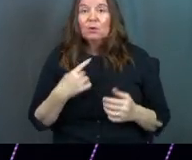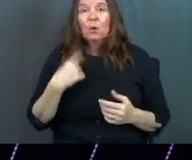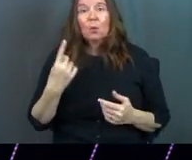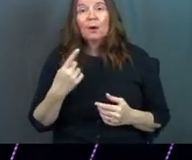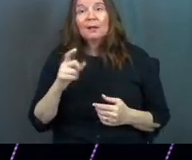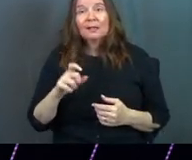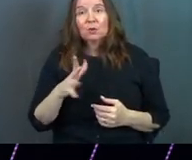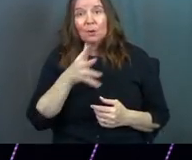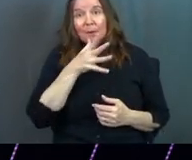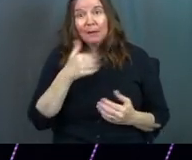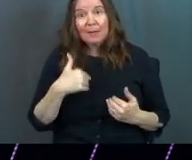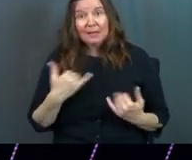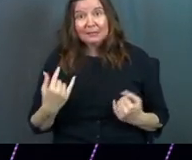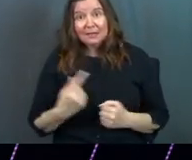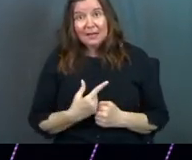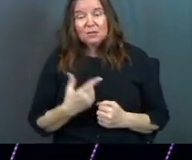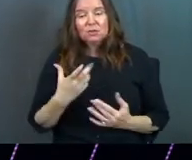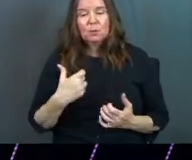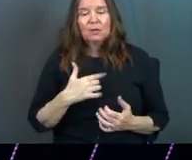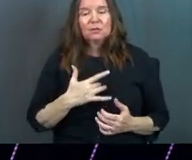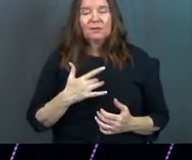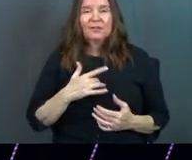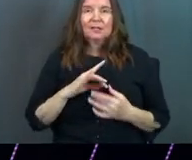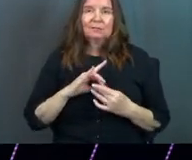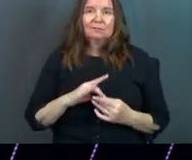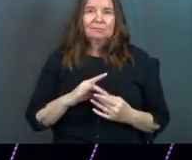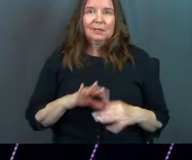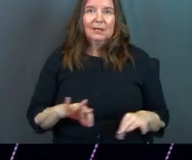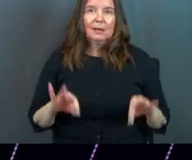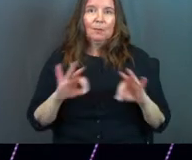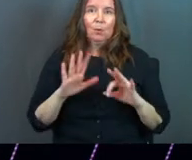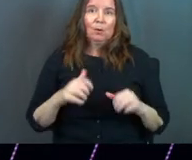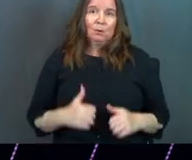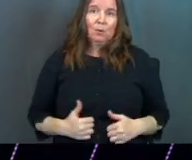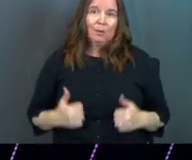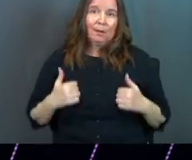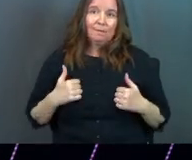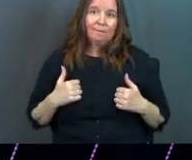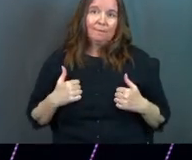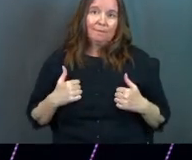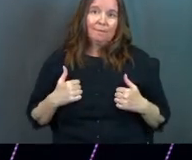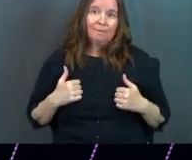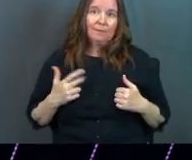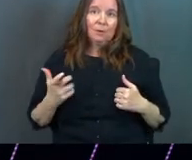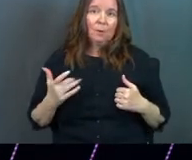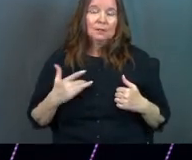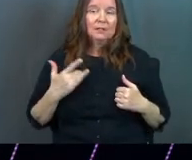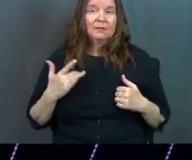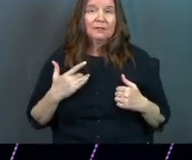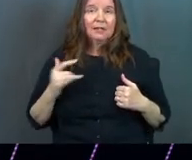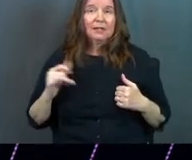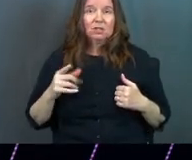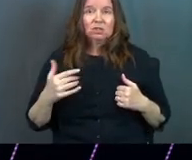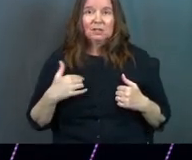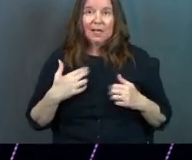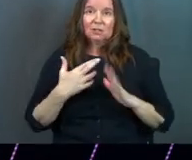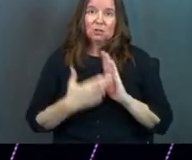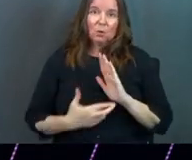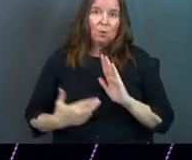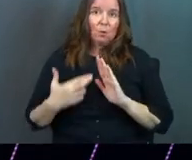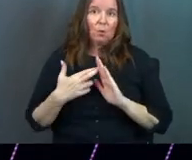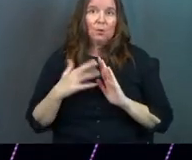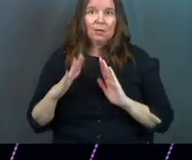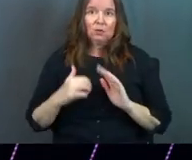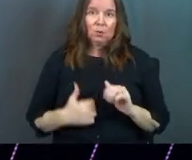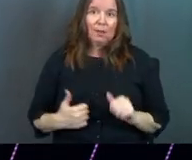one of the needs your mom has today, she wants to feel relevant in your life. She wants to feel like she's got a role